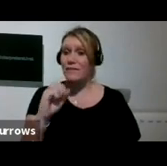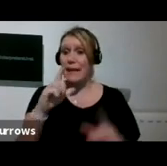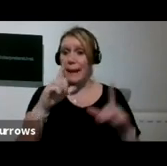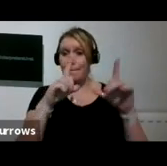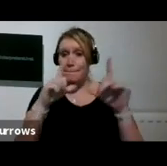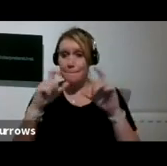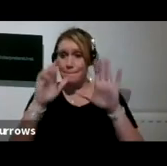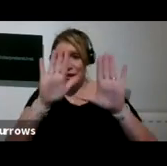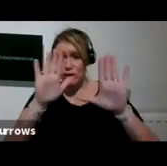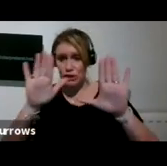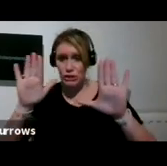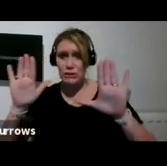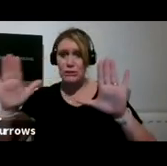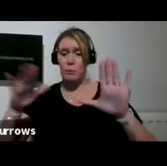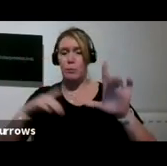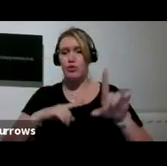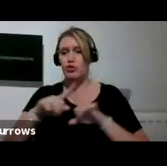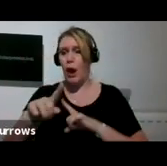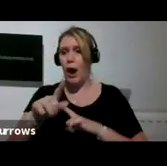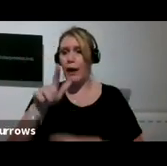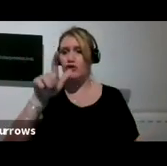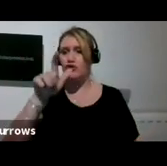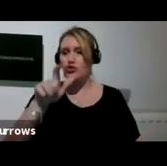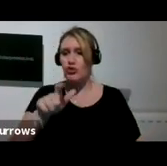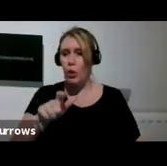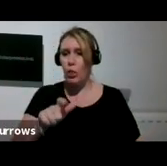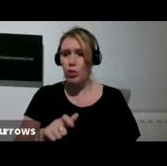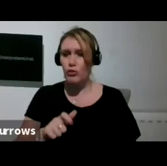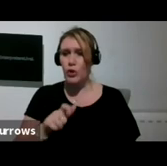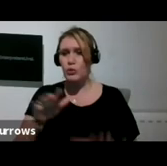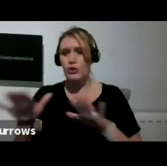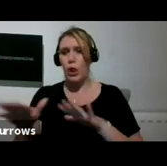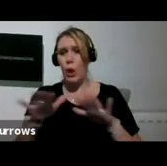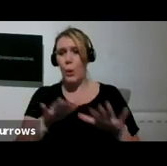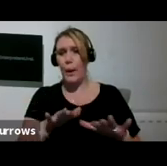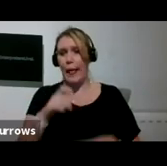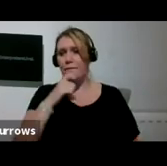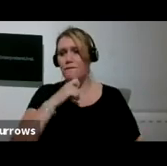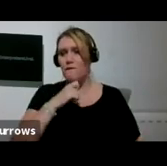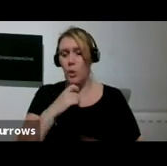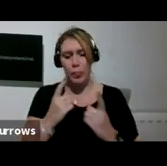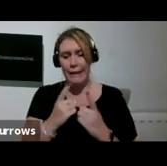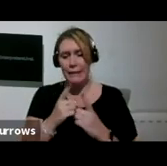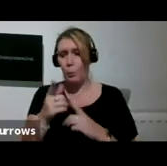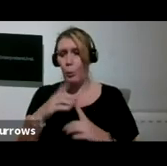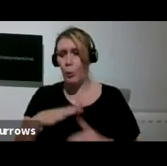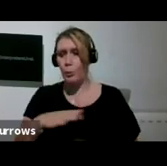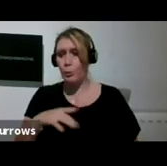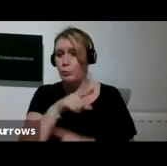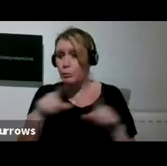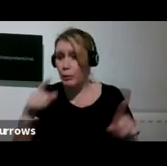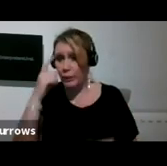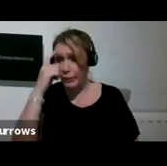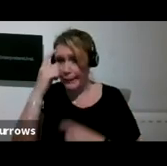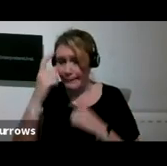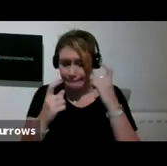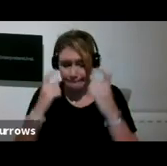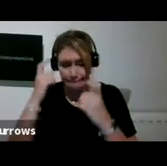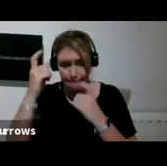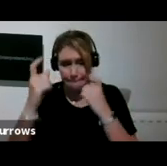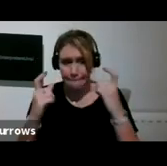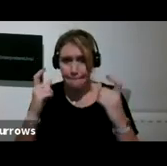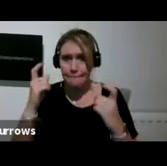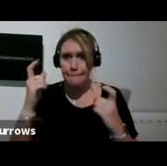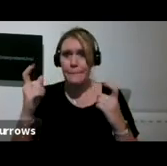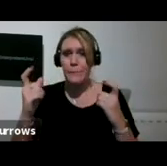through really slowly and a couple of things to think about one of the sort of, if you